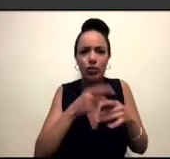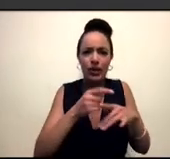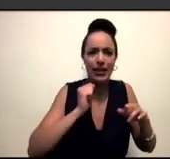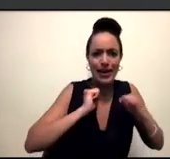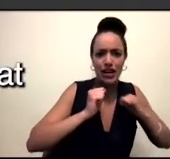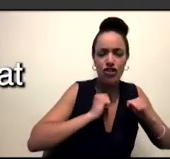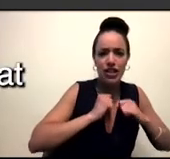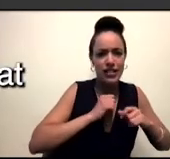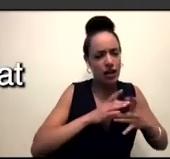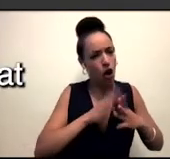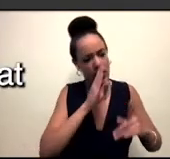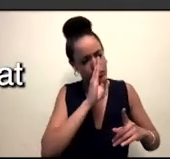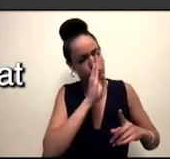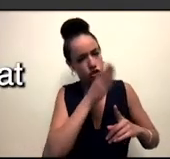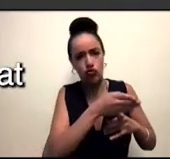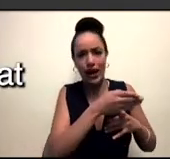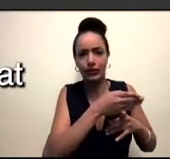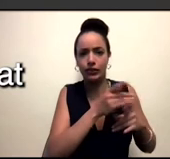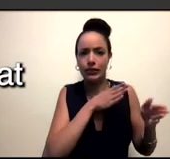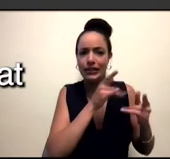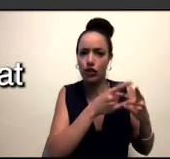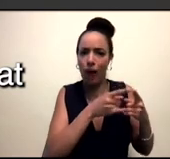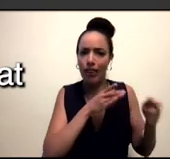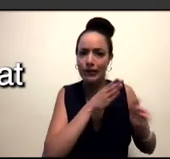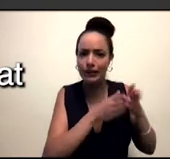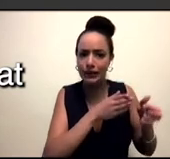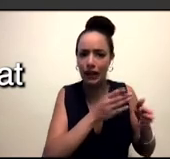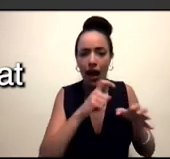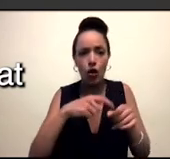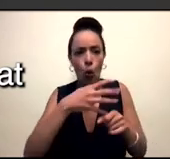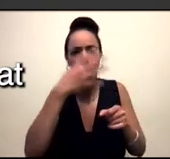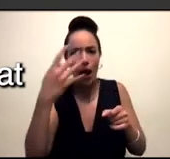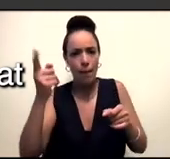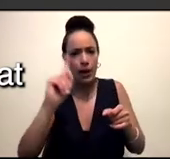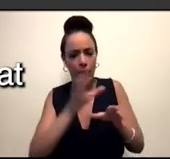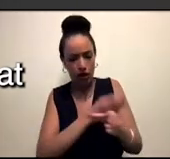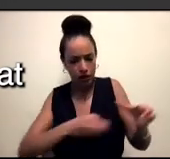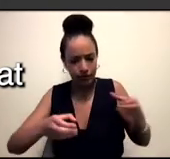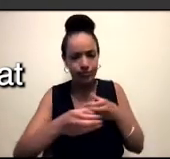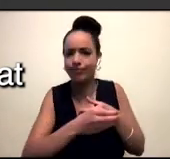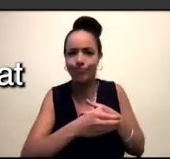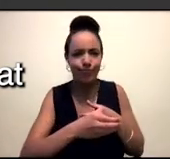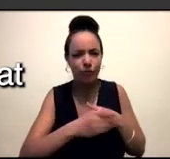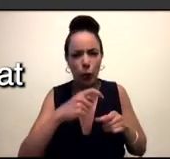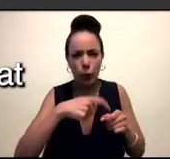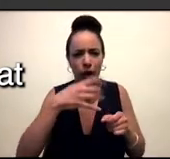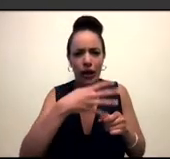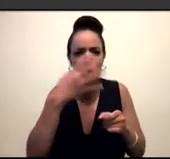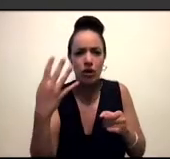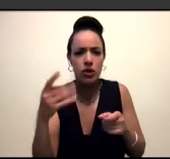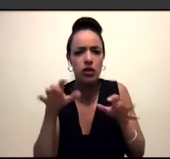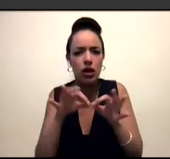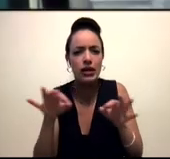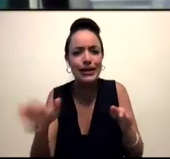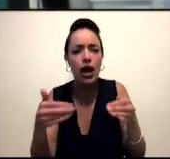queer people in the replacement of that. And that like the gift of queerness is what it allows for the freedoms of